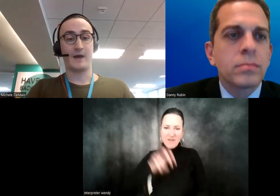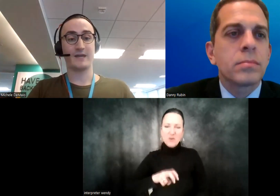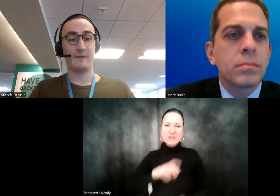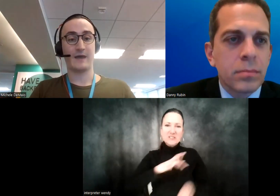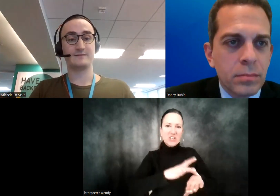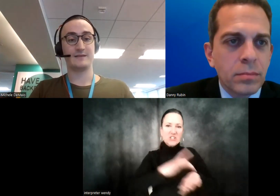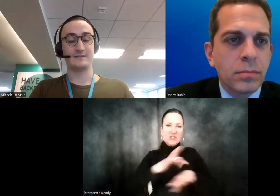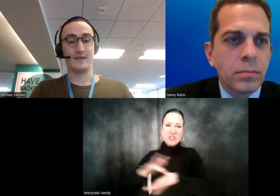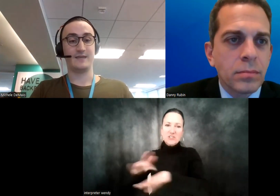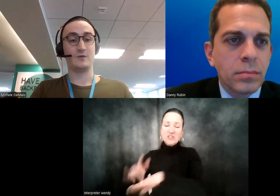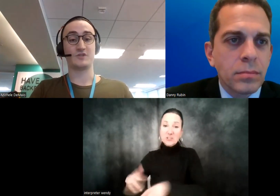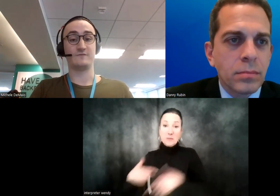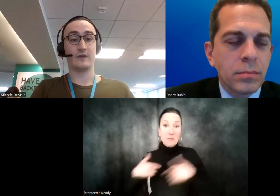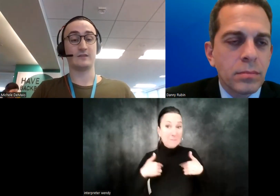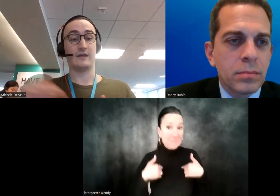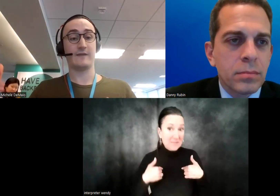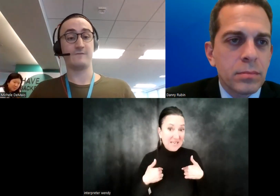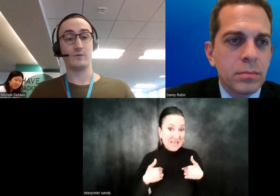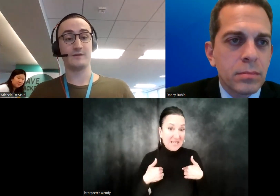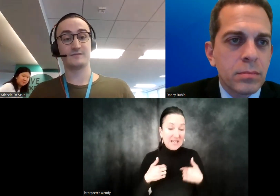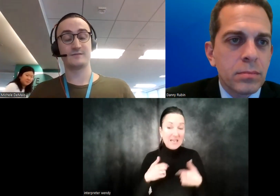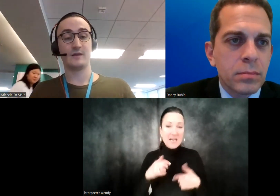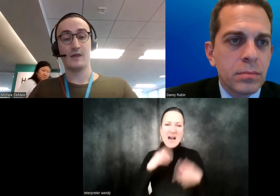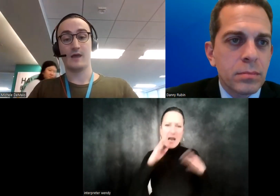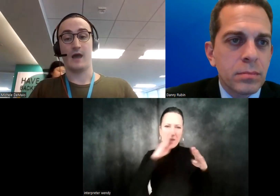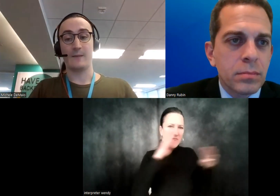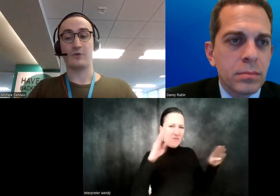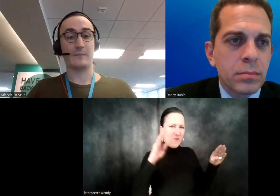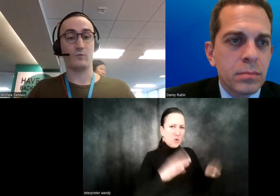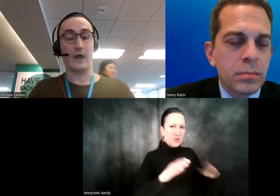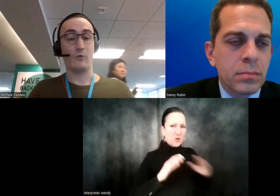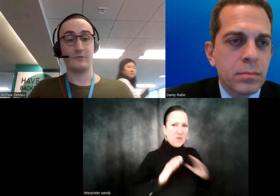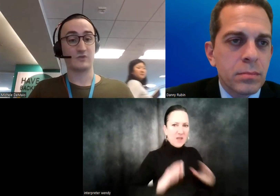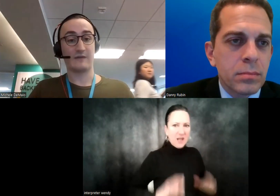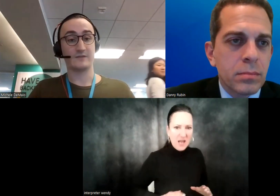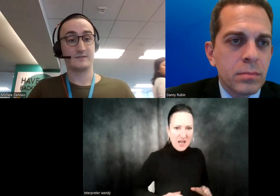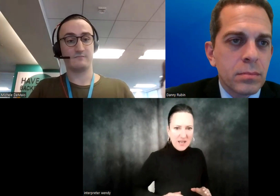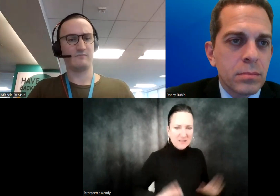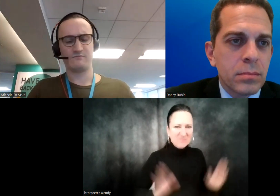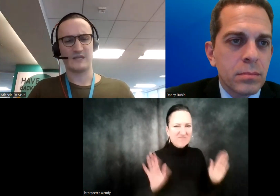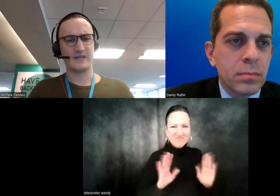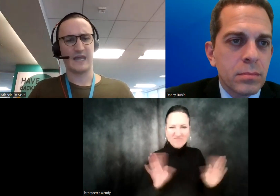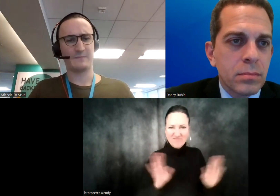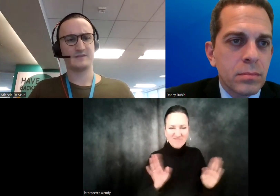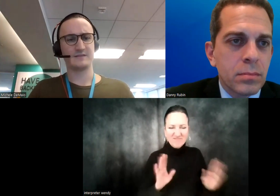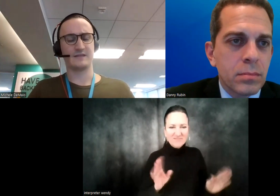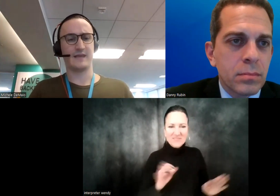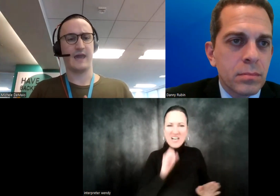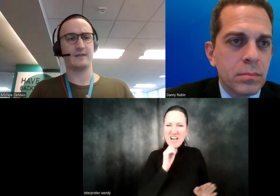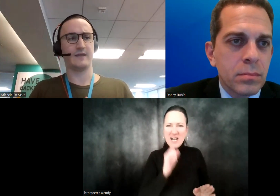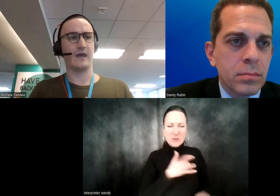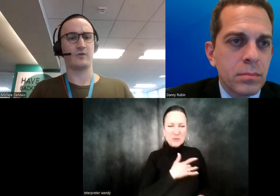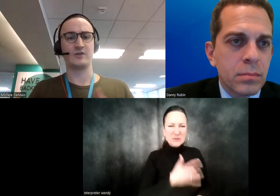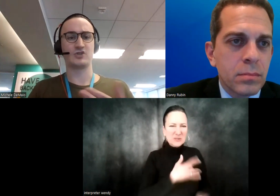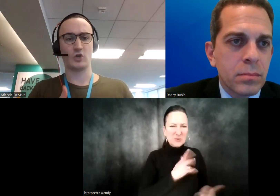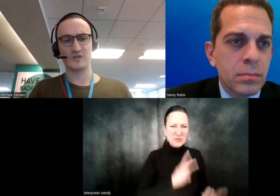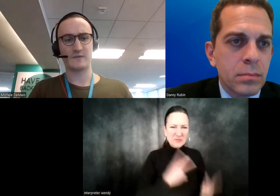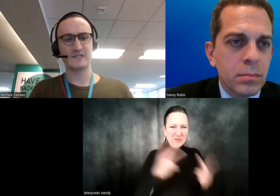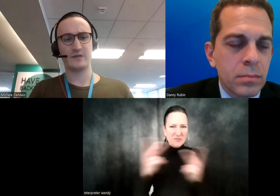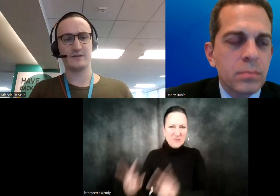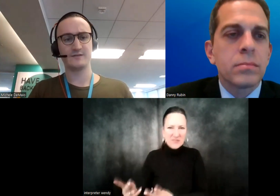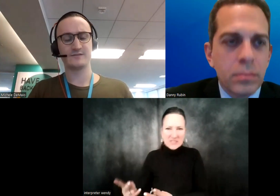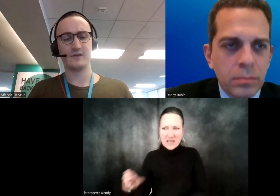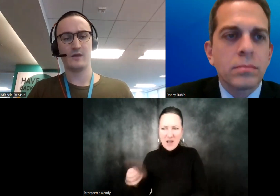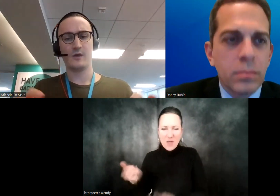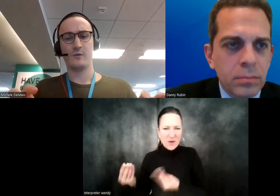But in my capacity as an AE, which is very client-focused, I probably – I won't be traveling to as many campuses unless I had, like, other internal